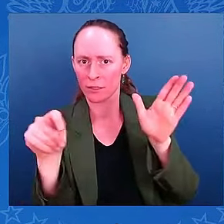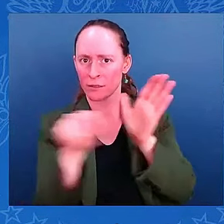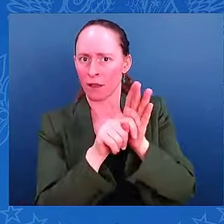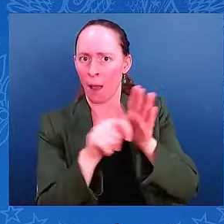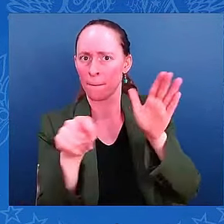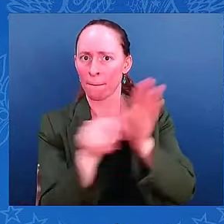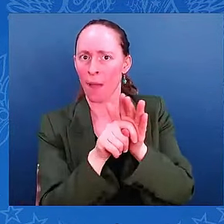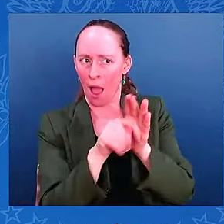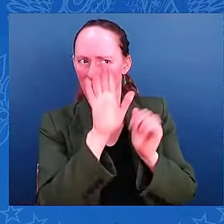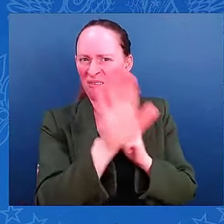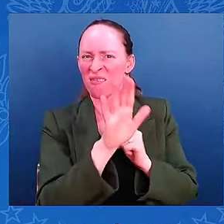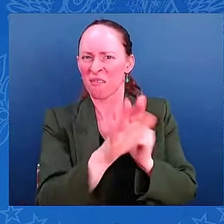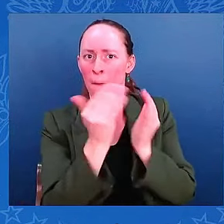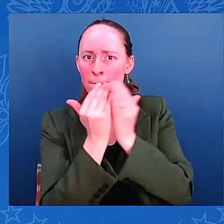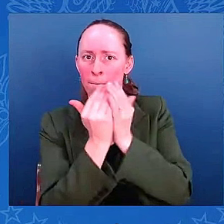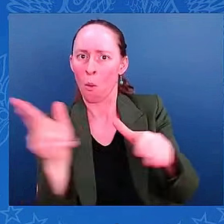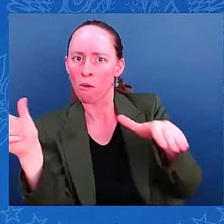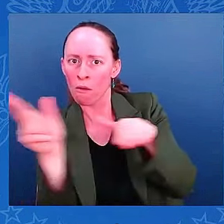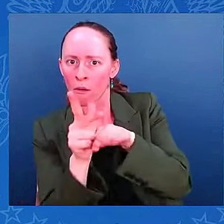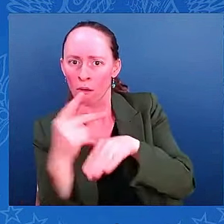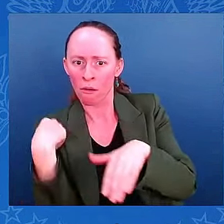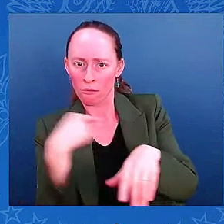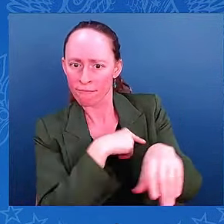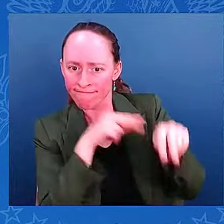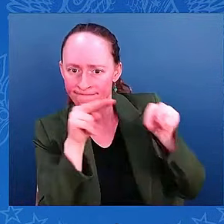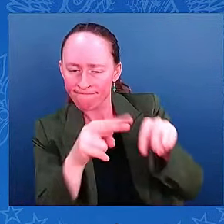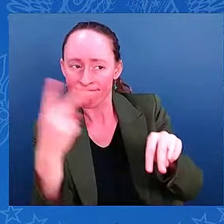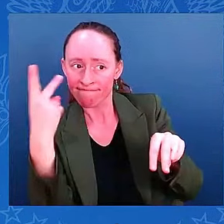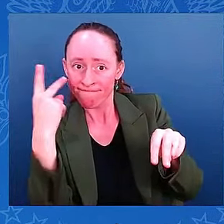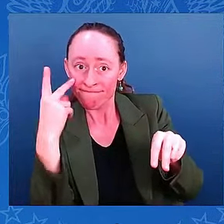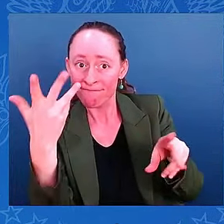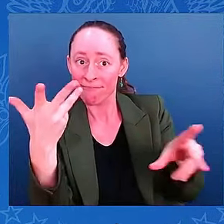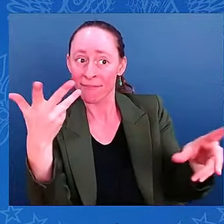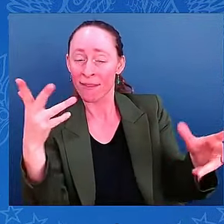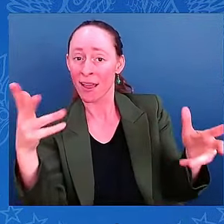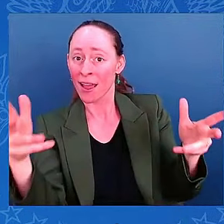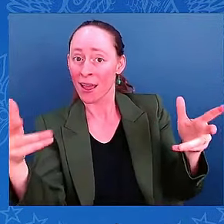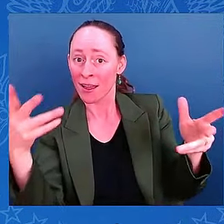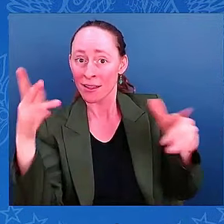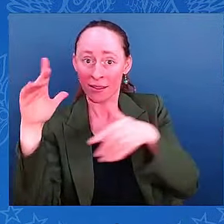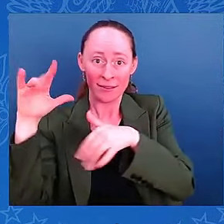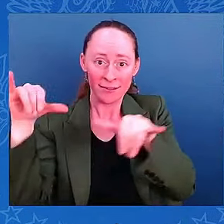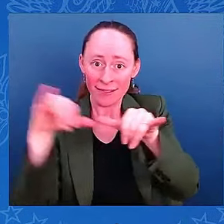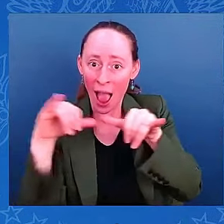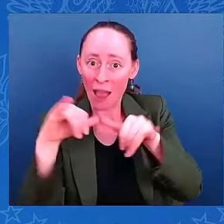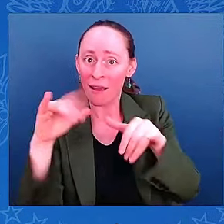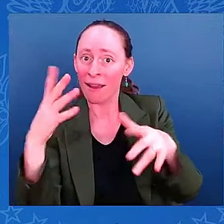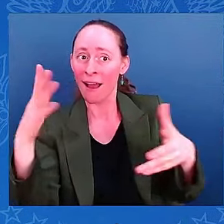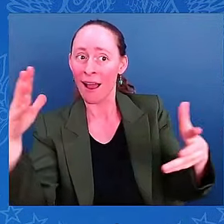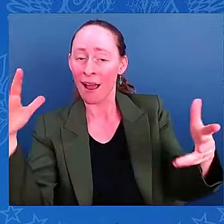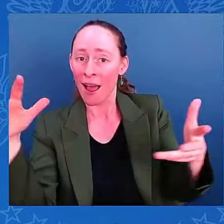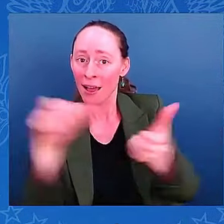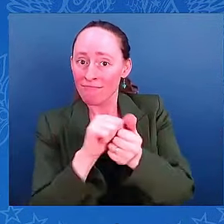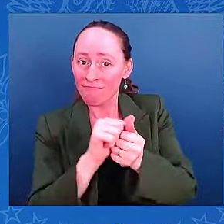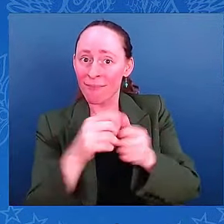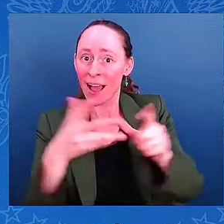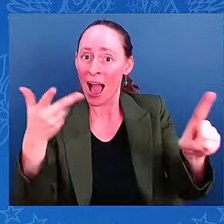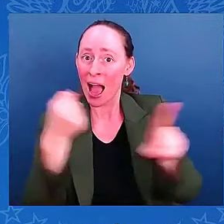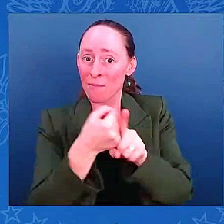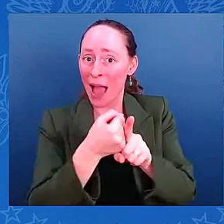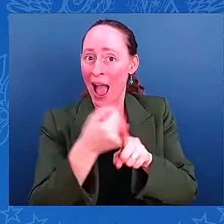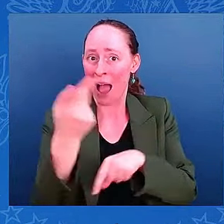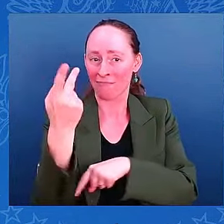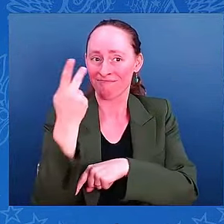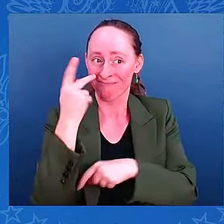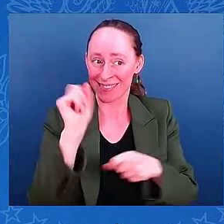some impacts to the port and commerce flow. We will conduct overflights as well as bring ships into the